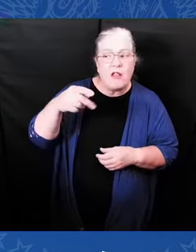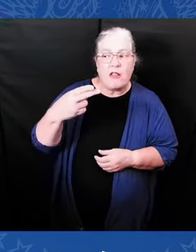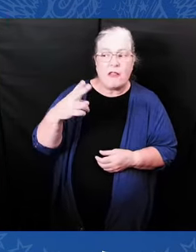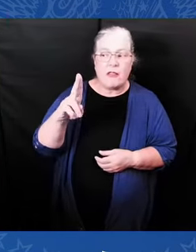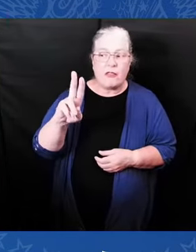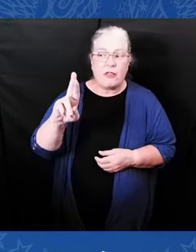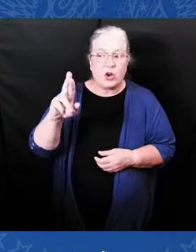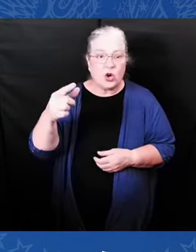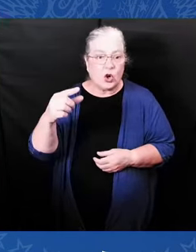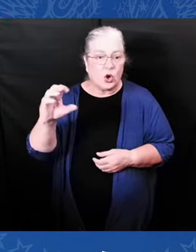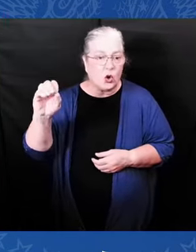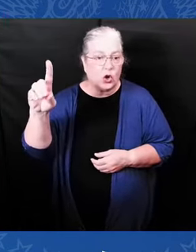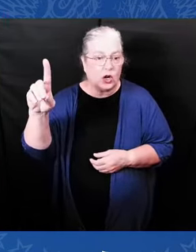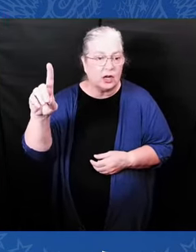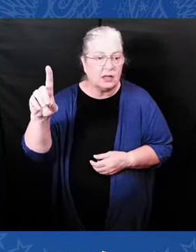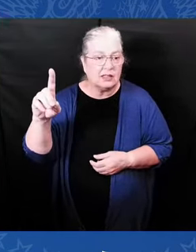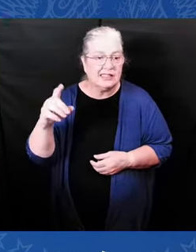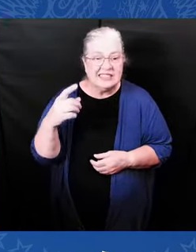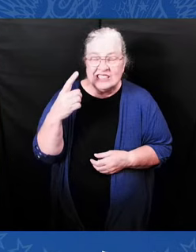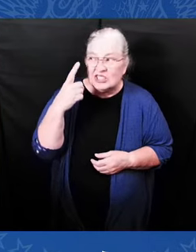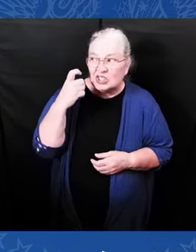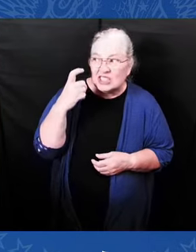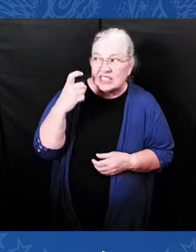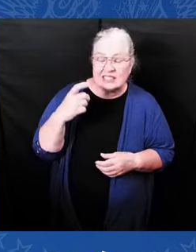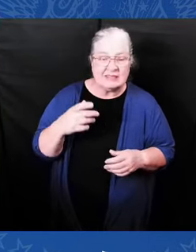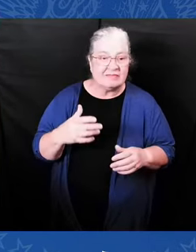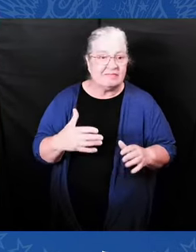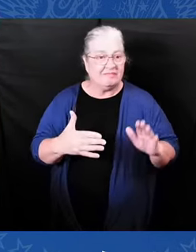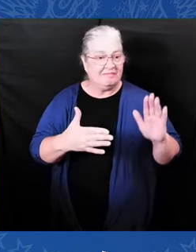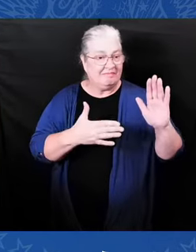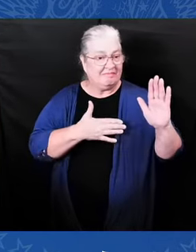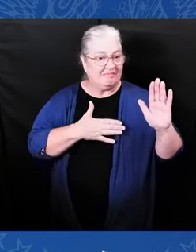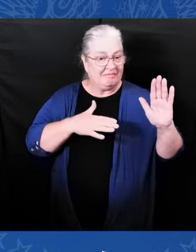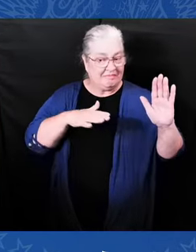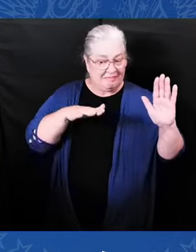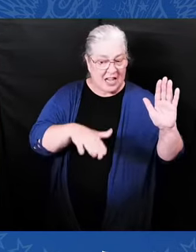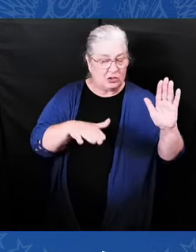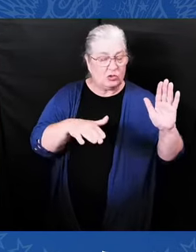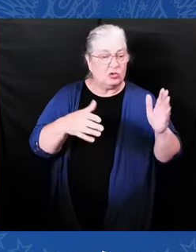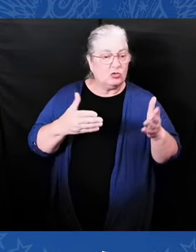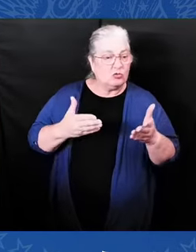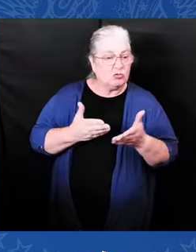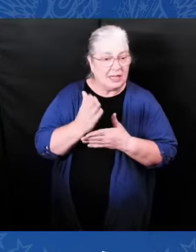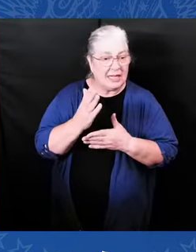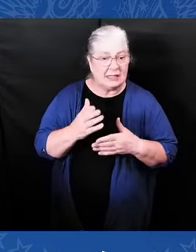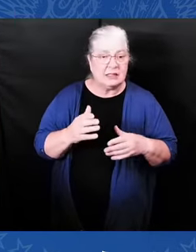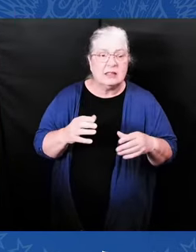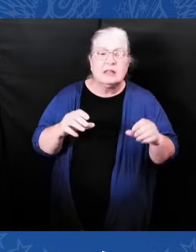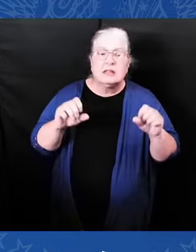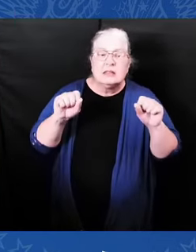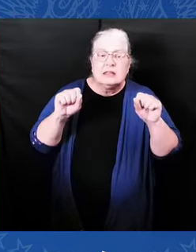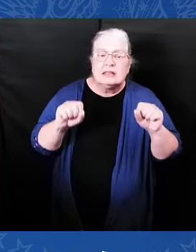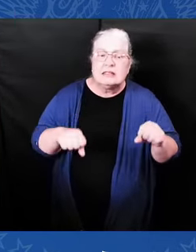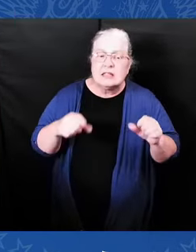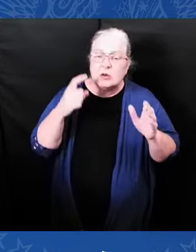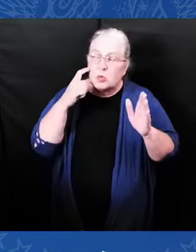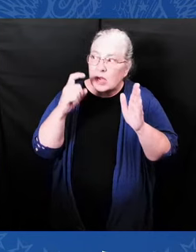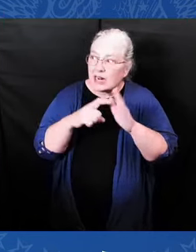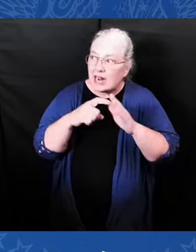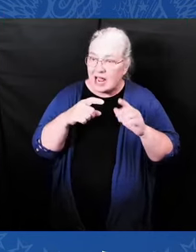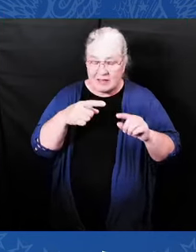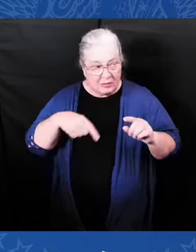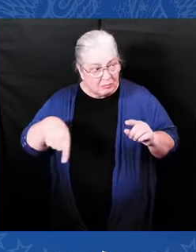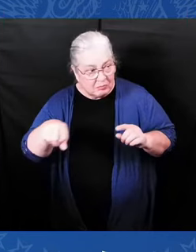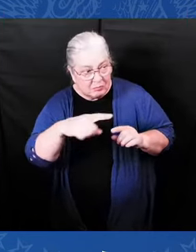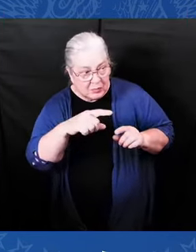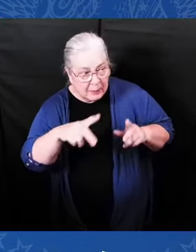been recognized from the people of America, from the women of America.